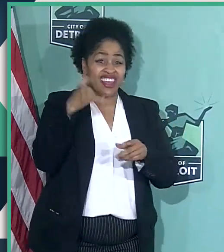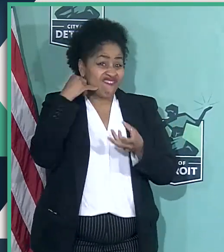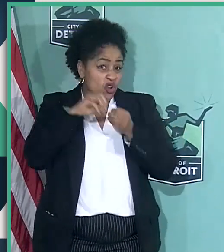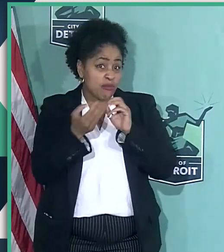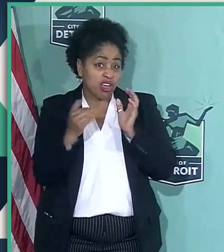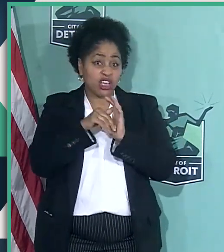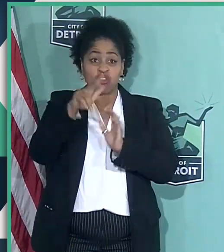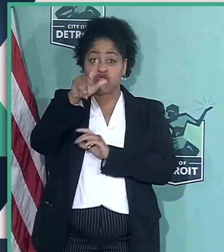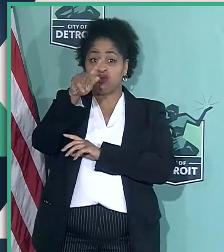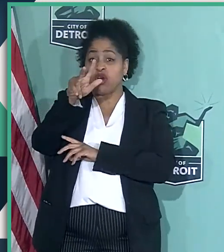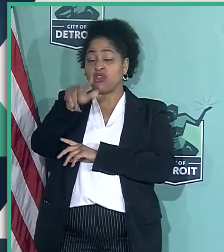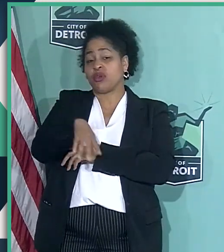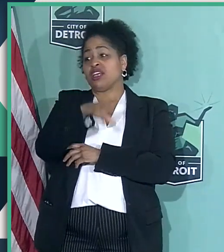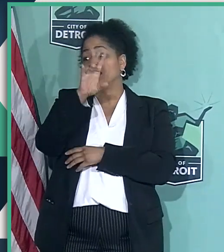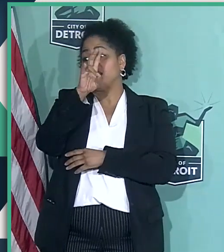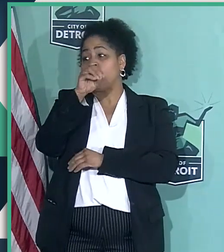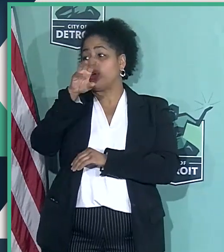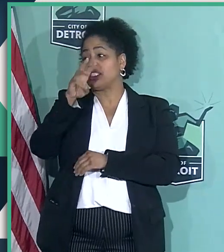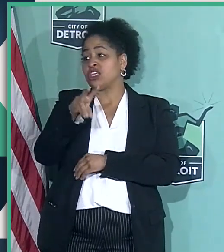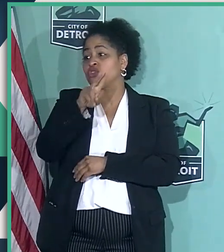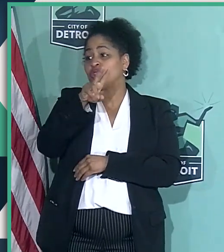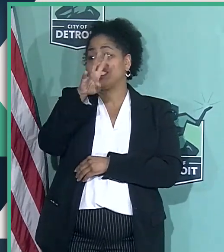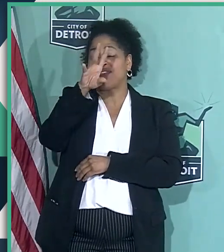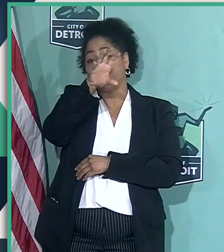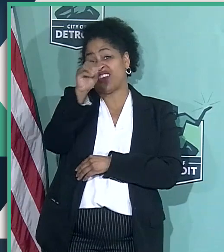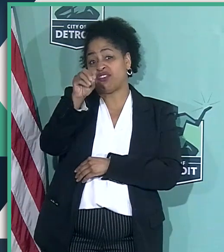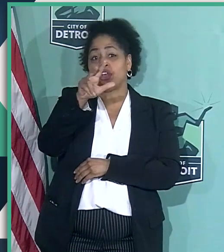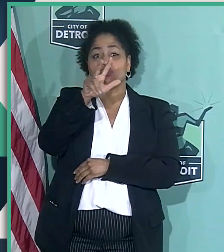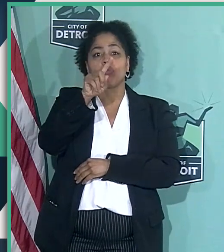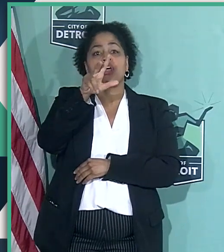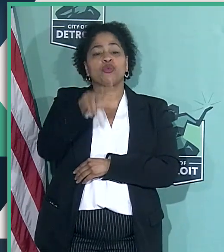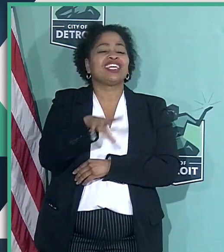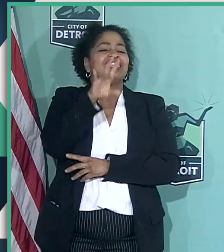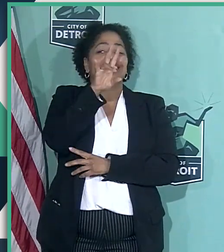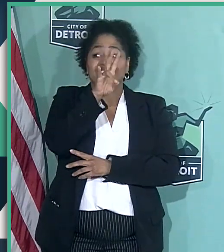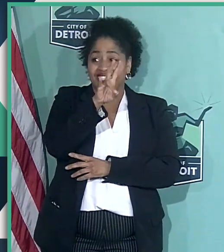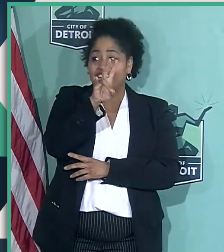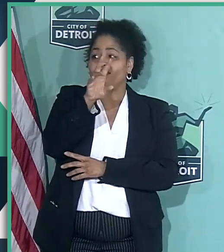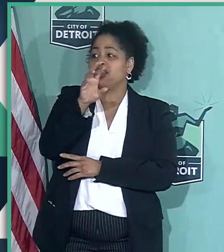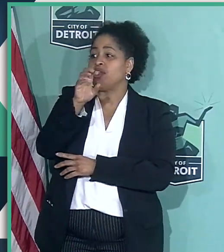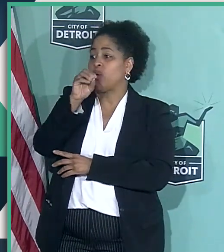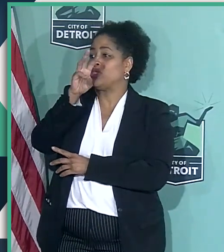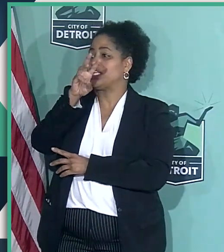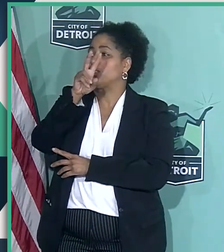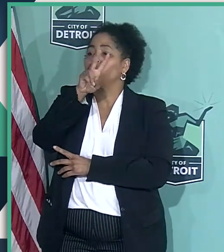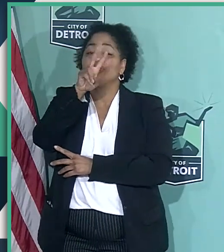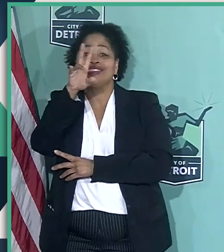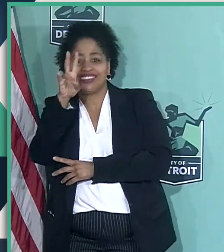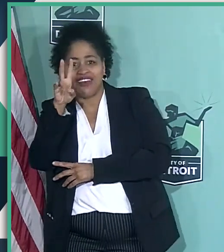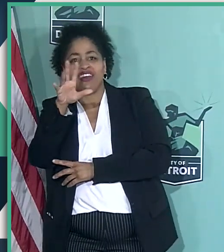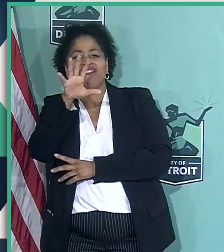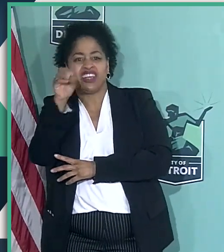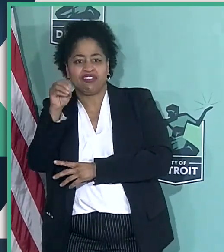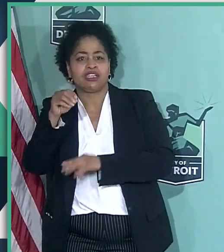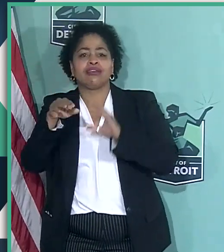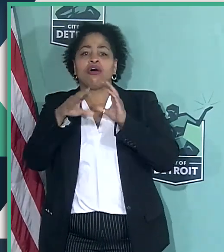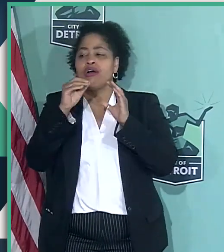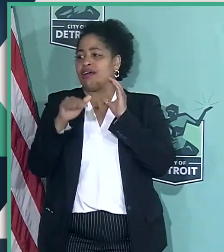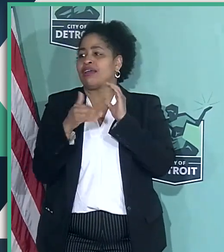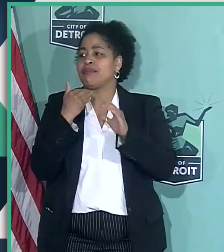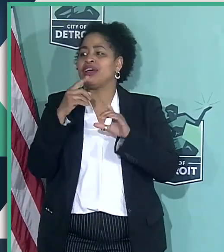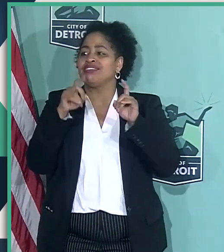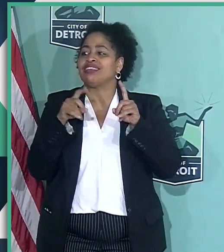313-706-2750, 313-706-2750, and just email us at testing at